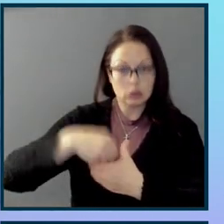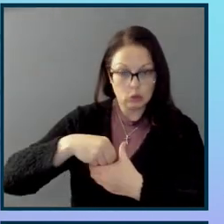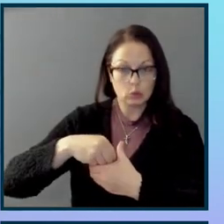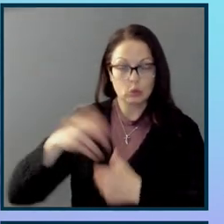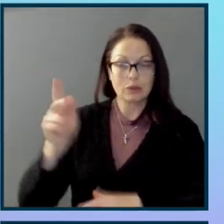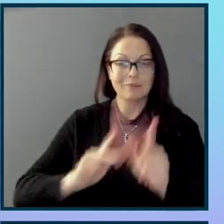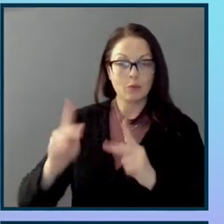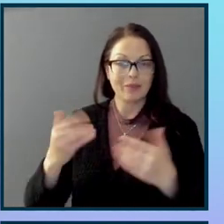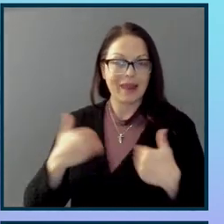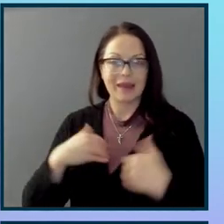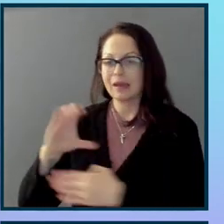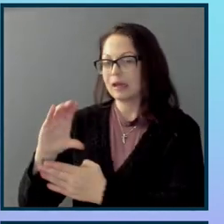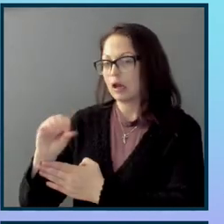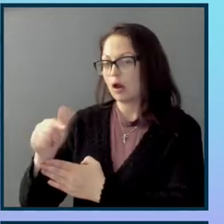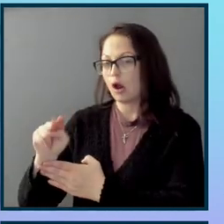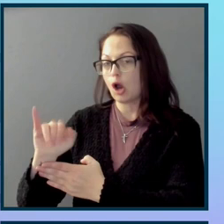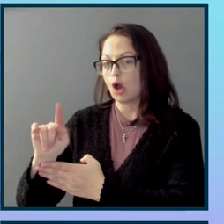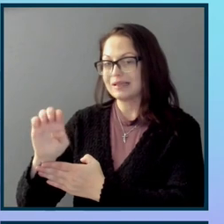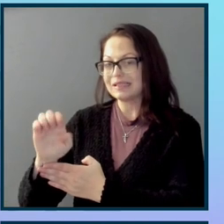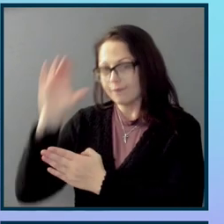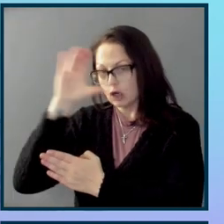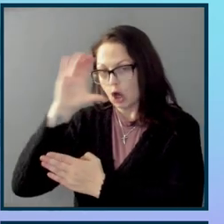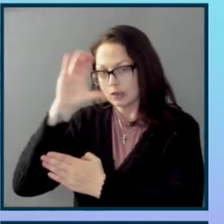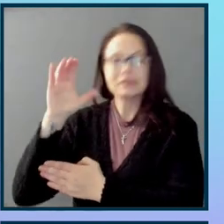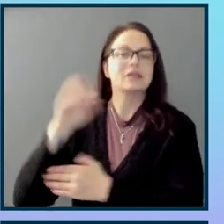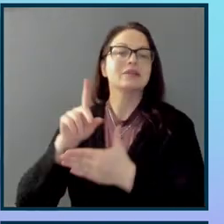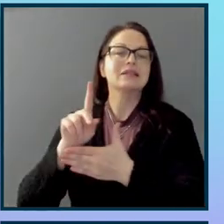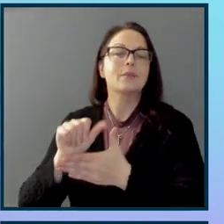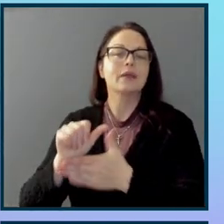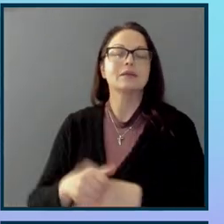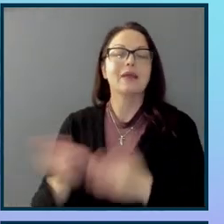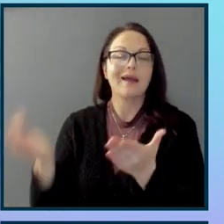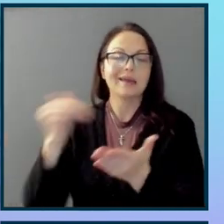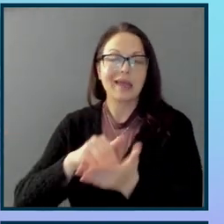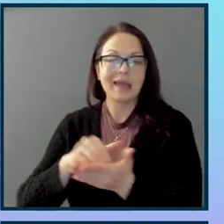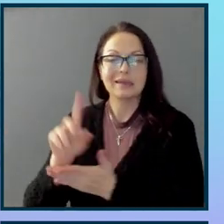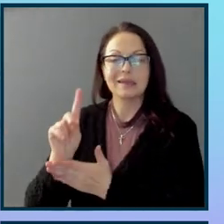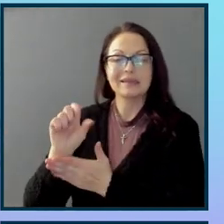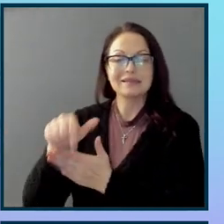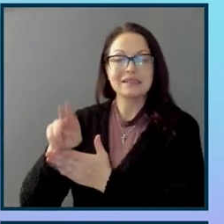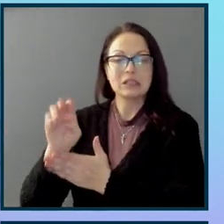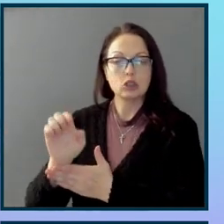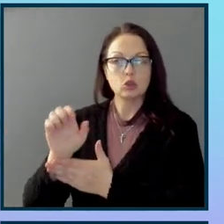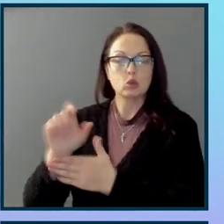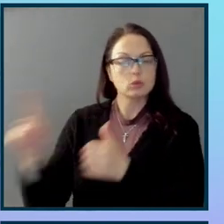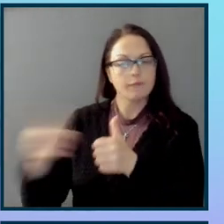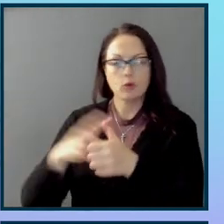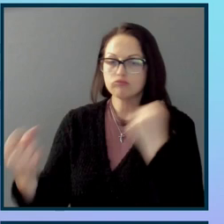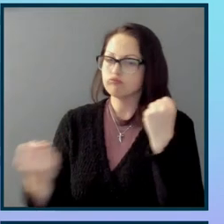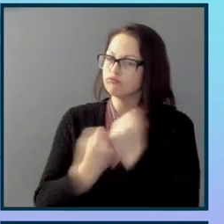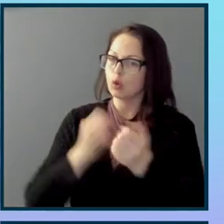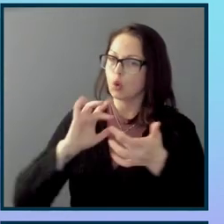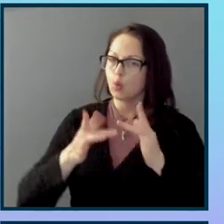disabilities. And once again, Deque was the first to support the Web Content Accessibility